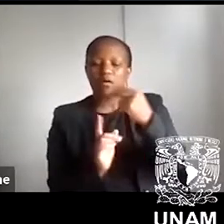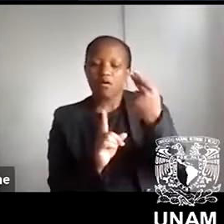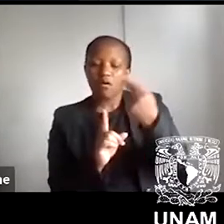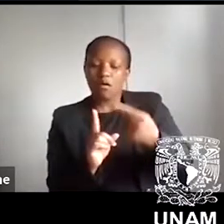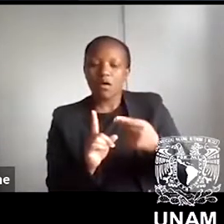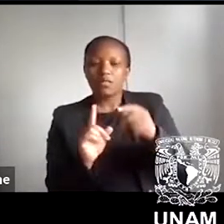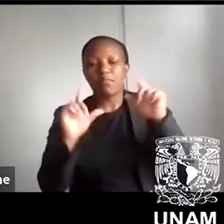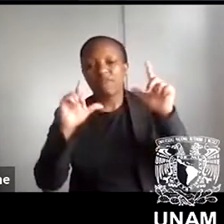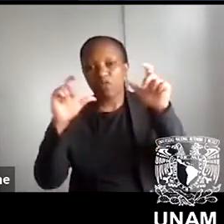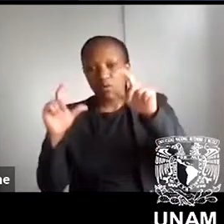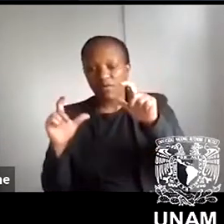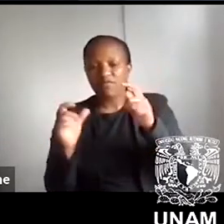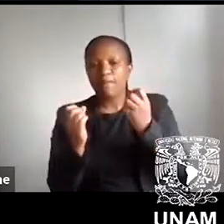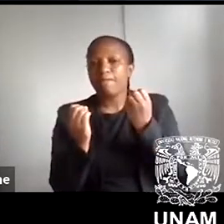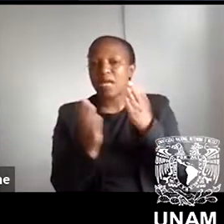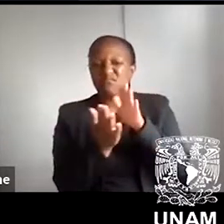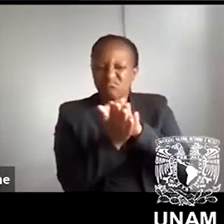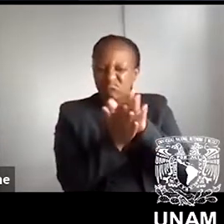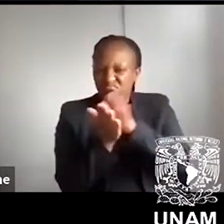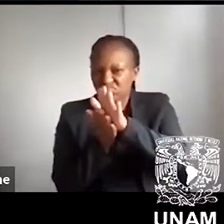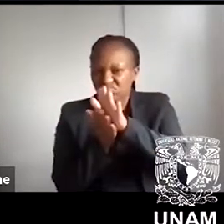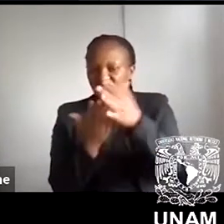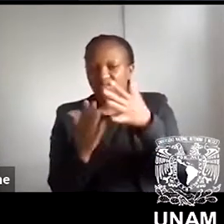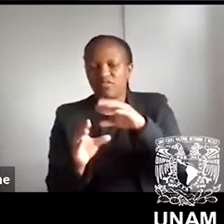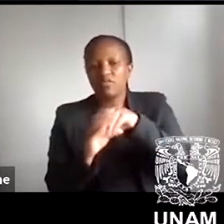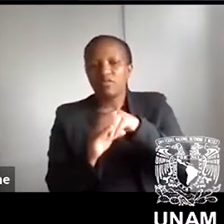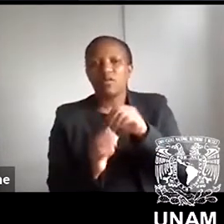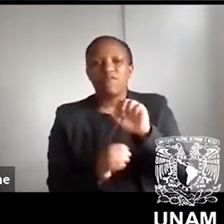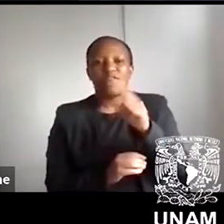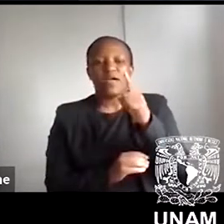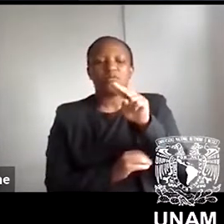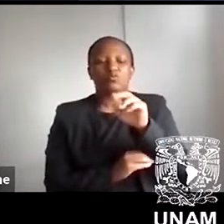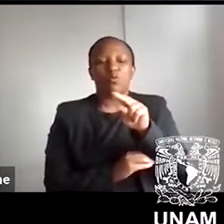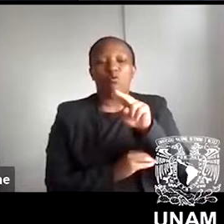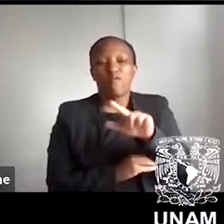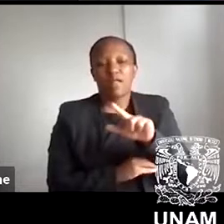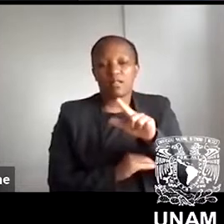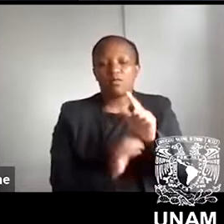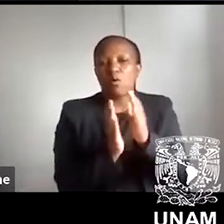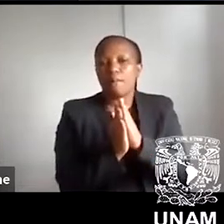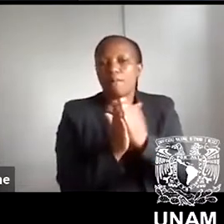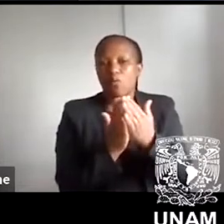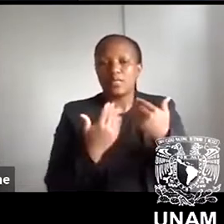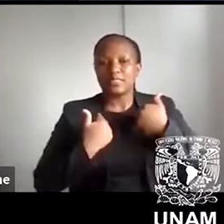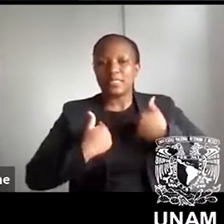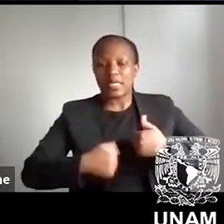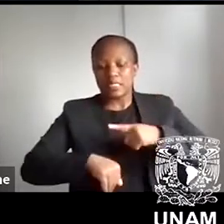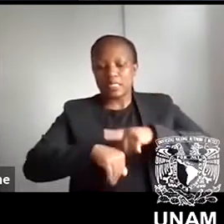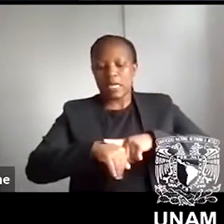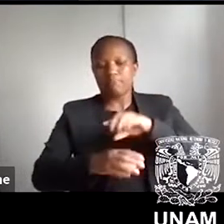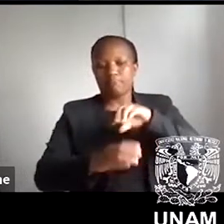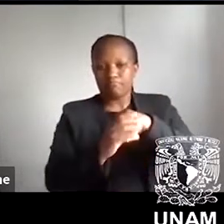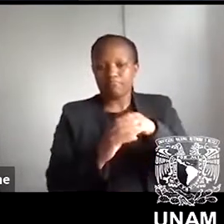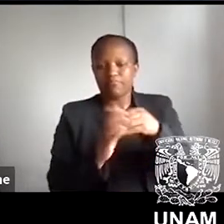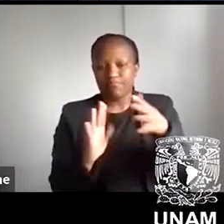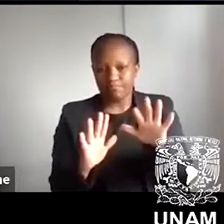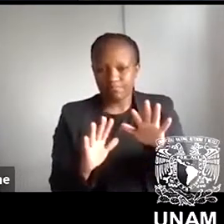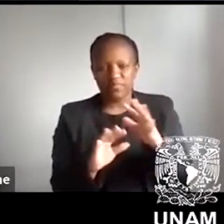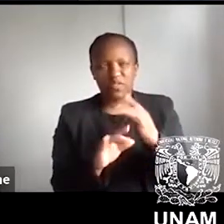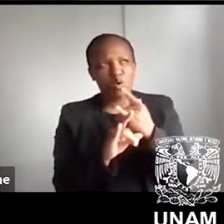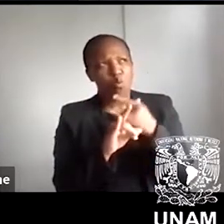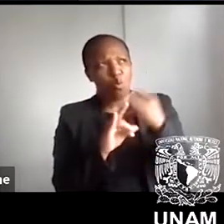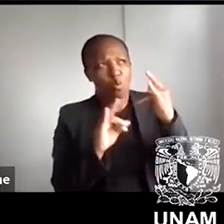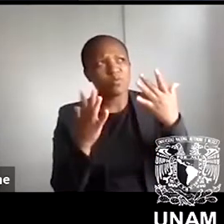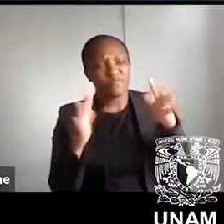publications. Her first novel, The Printmaker, was shortlisted for the Sunday Times Fiction Award. And she also won, she also